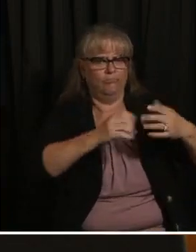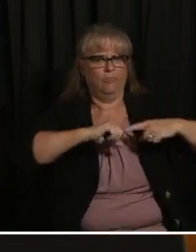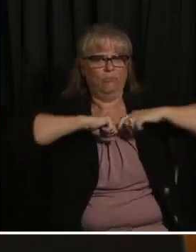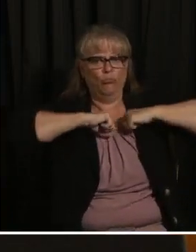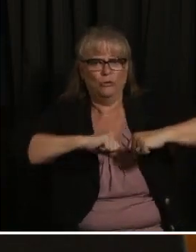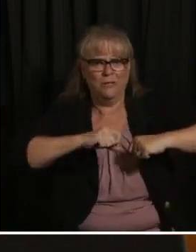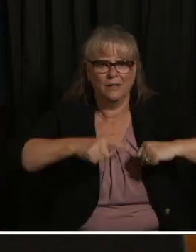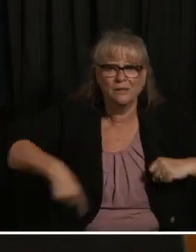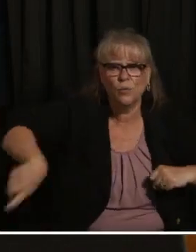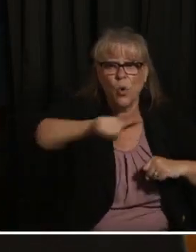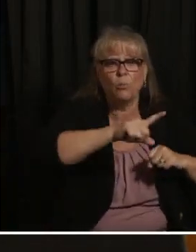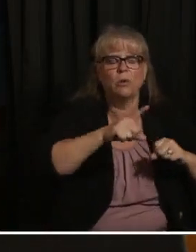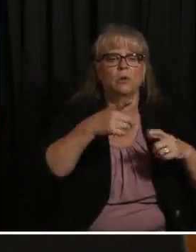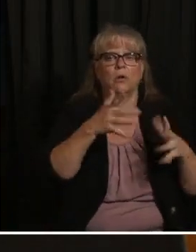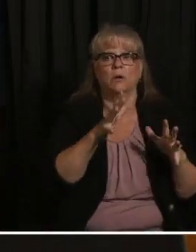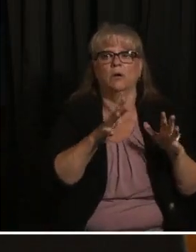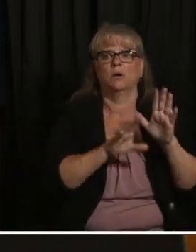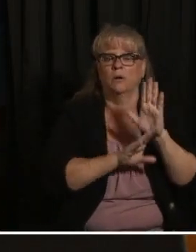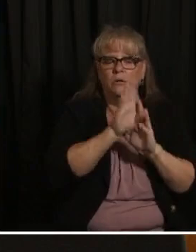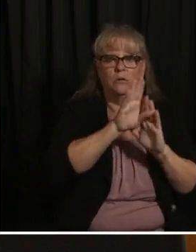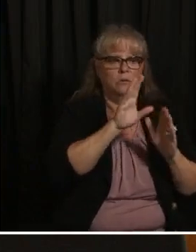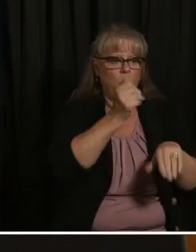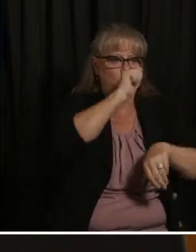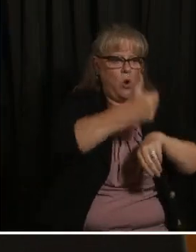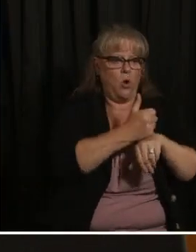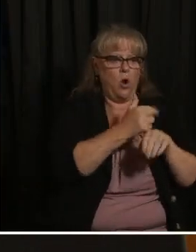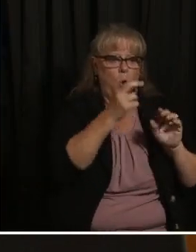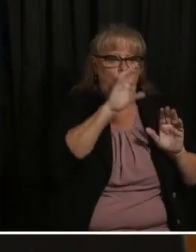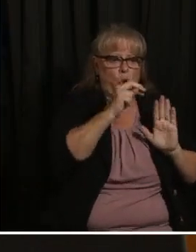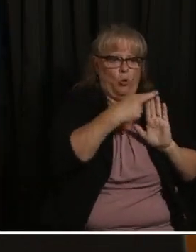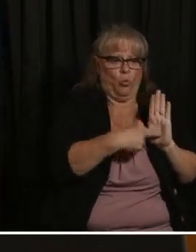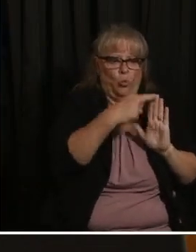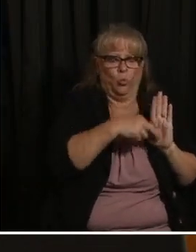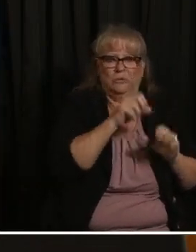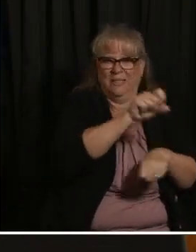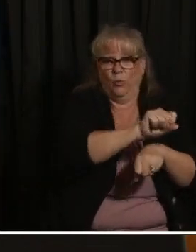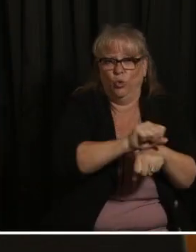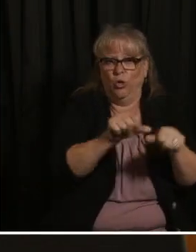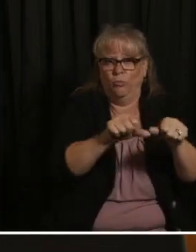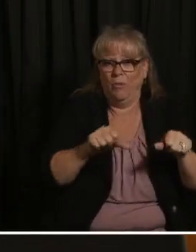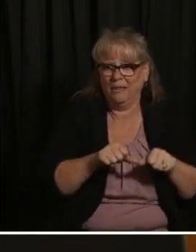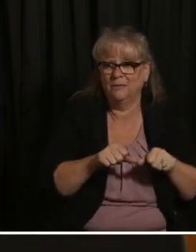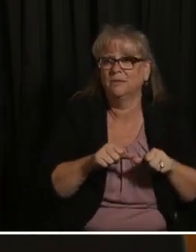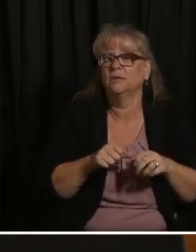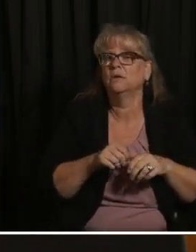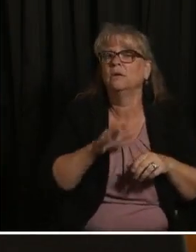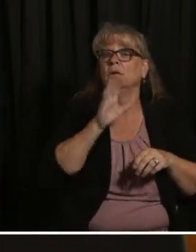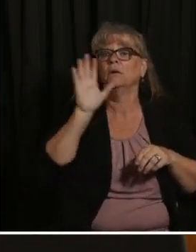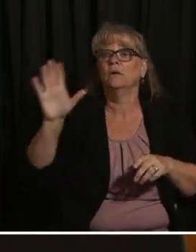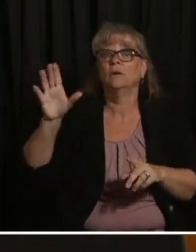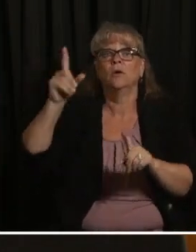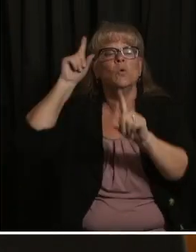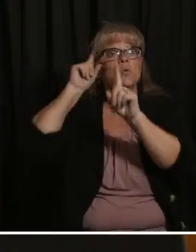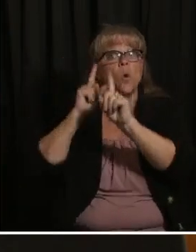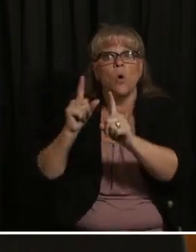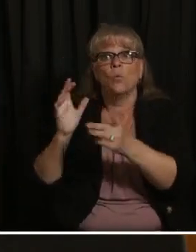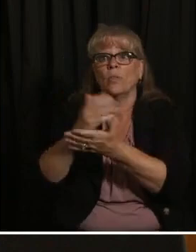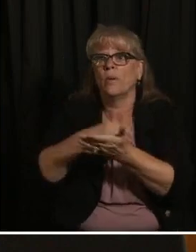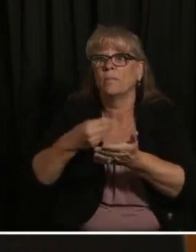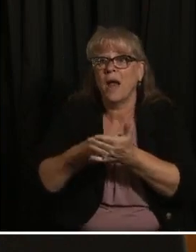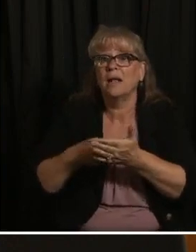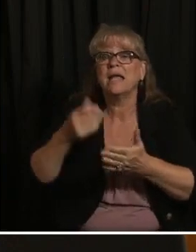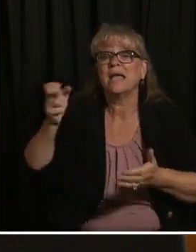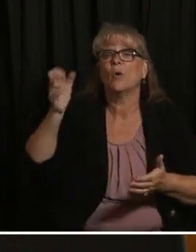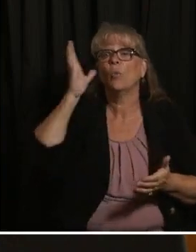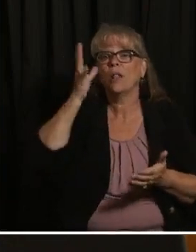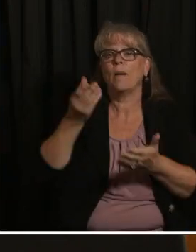Pete plans to use some of the prize money to get some great outdoor gear but mostly to invest in growing the infrastructure